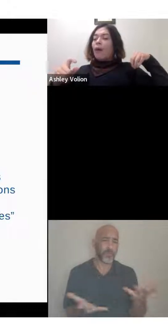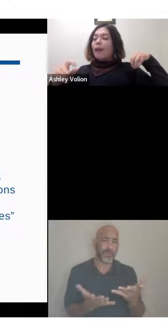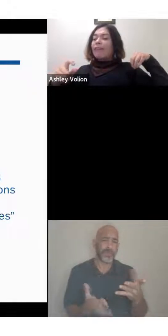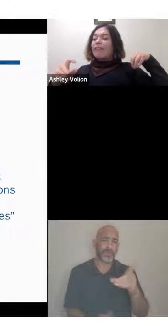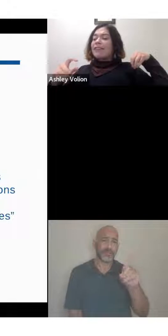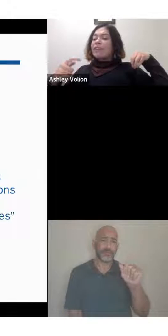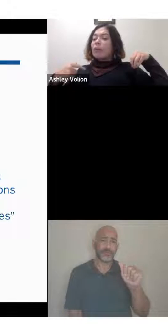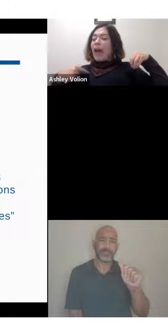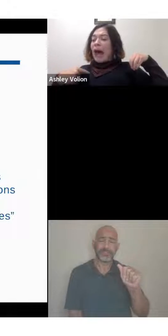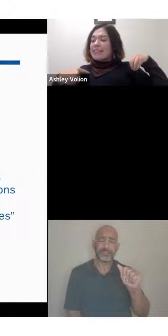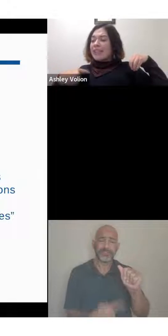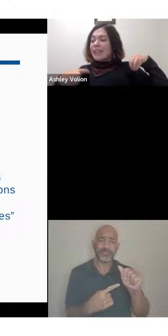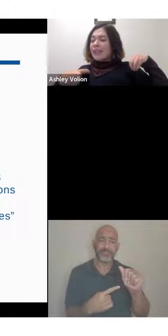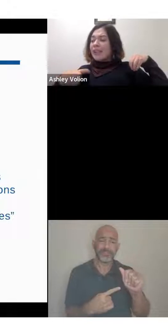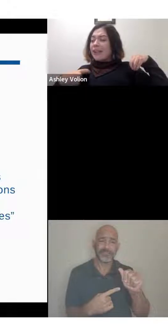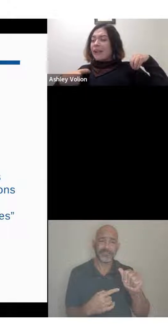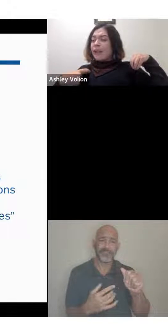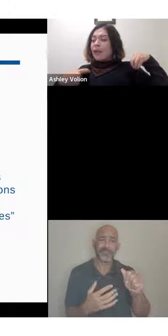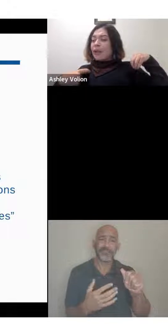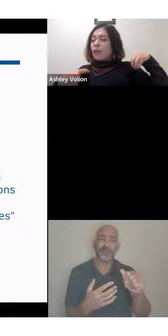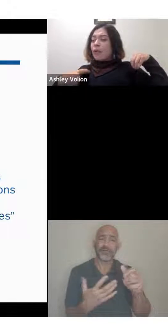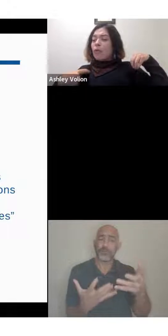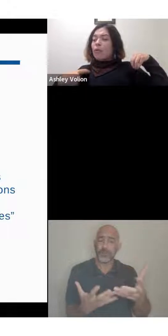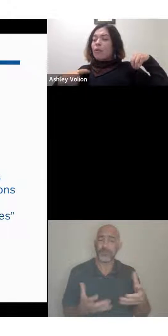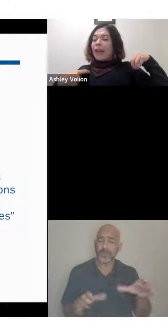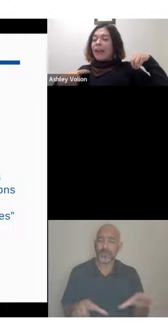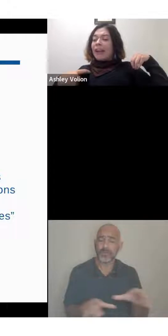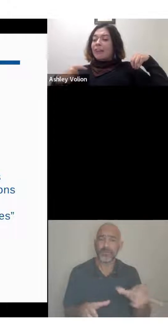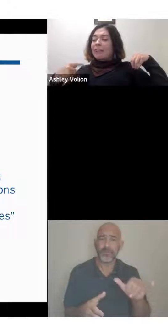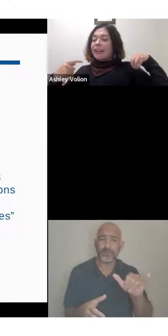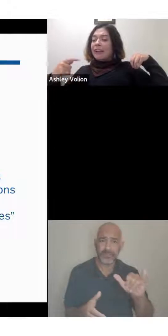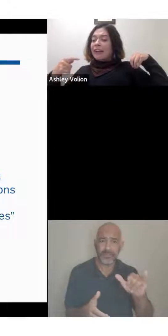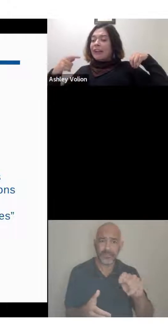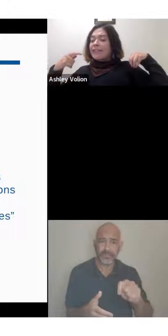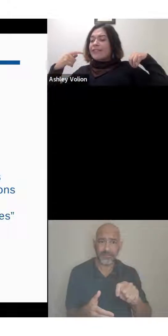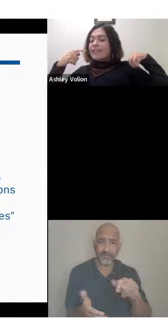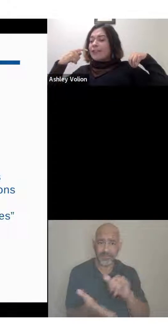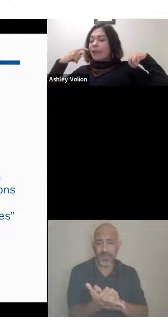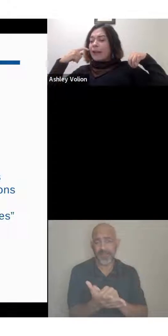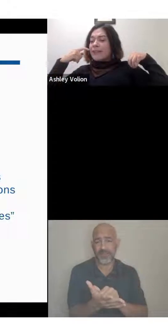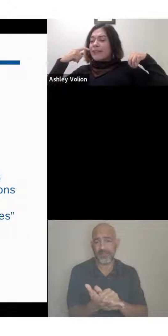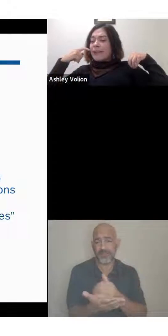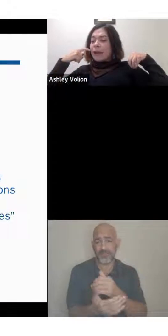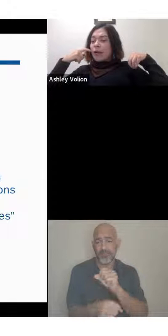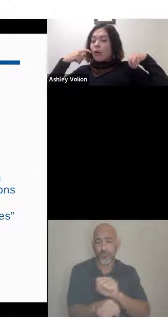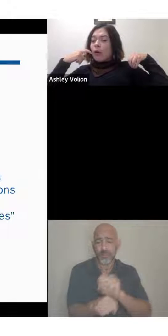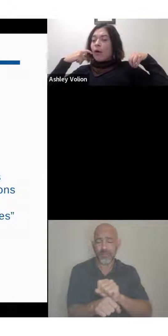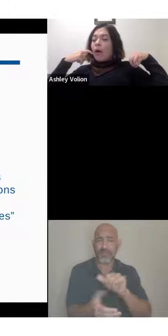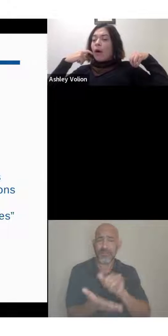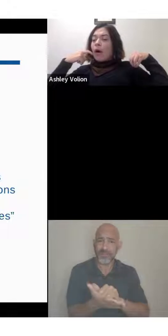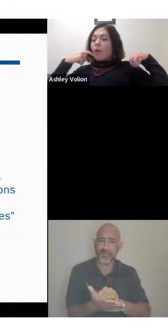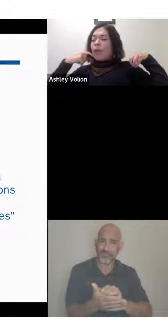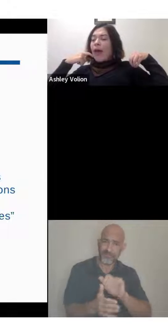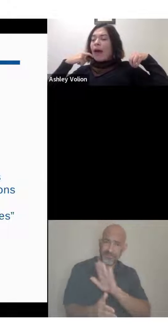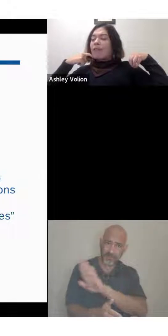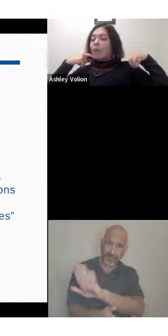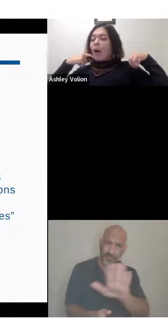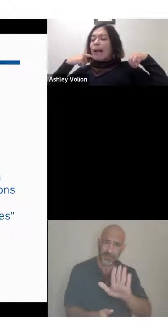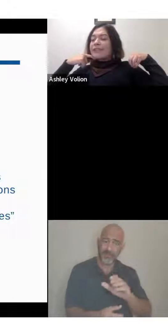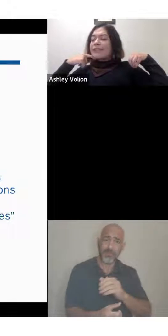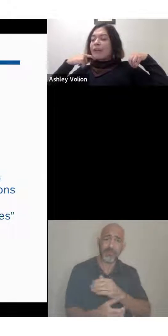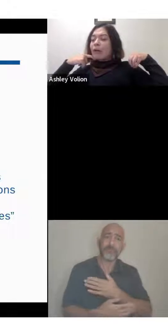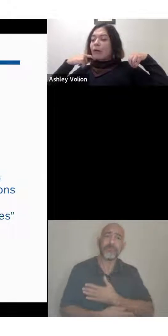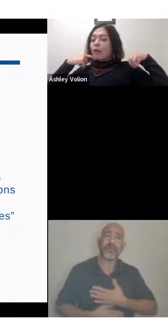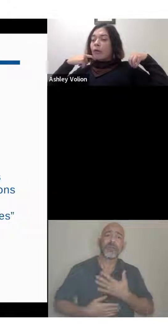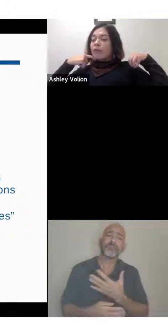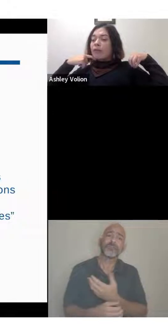or if it's your passion, you will make an alternative to do it. So we have to